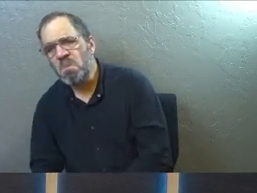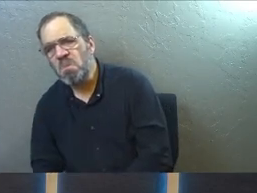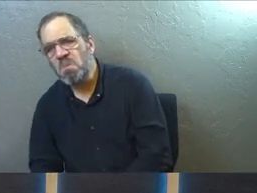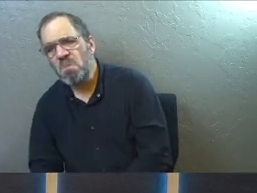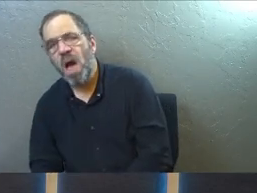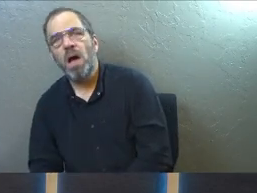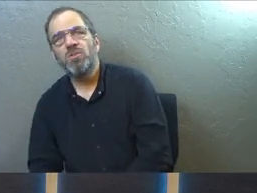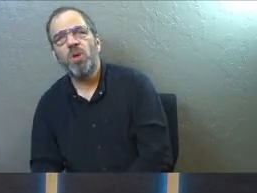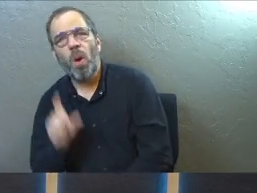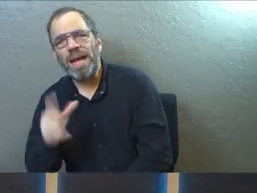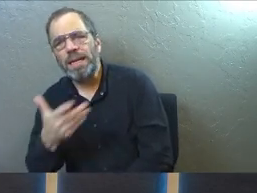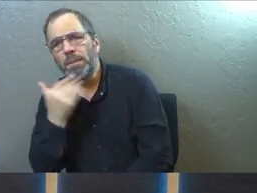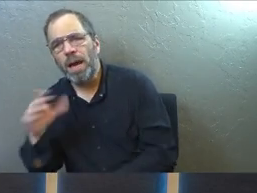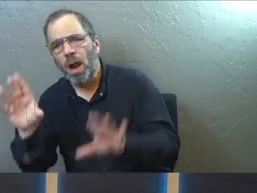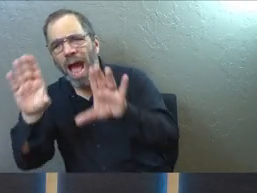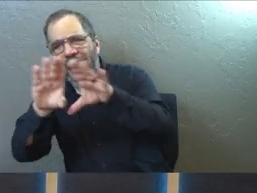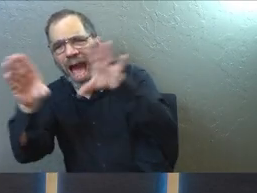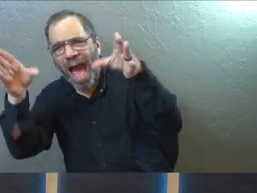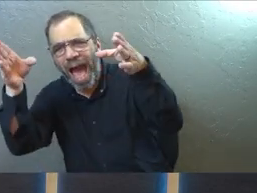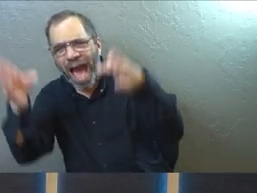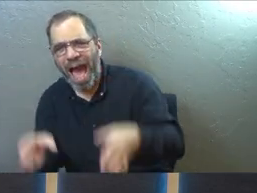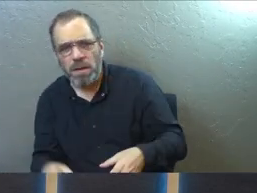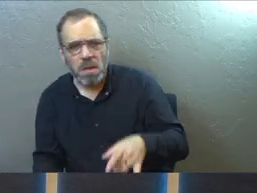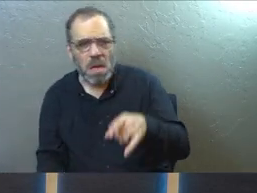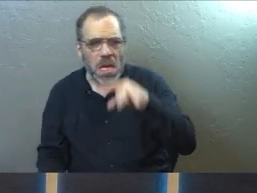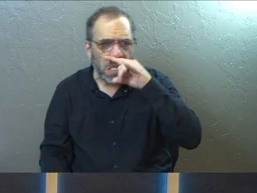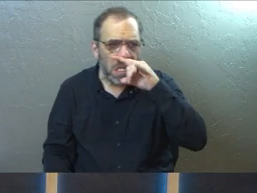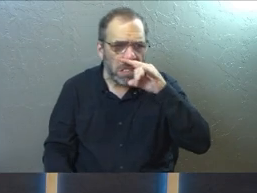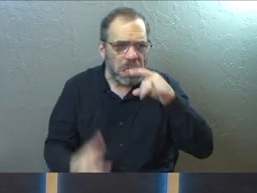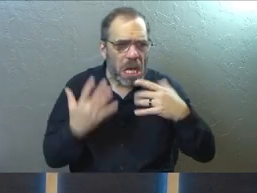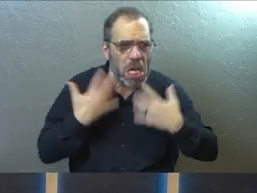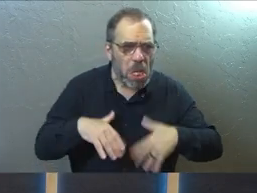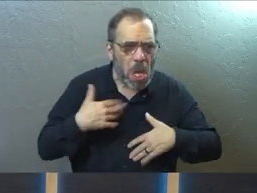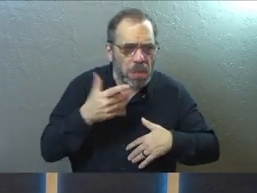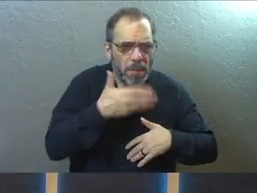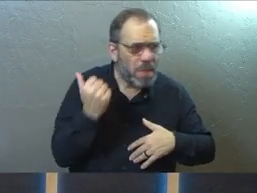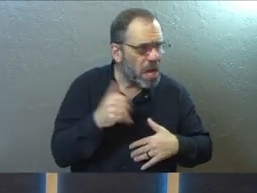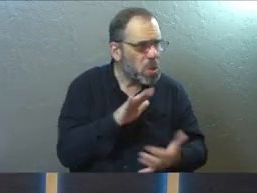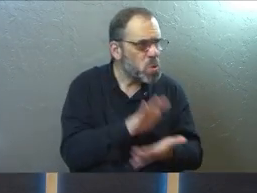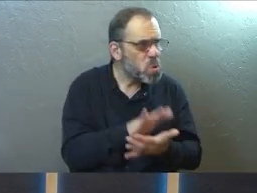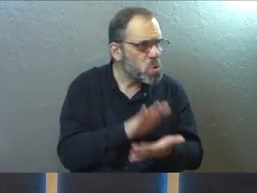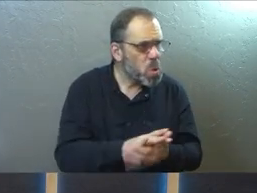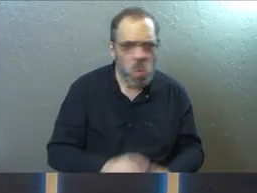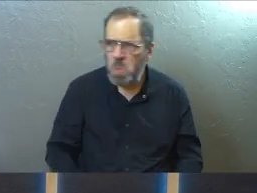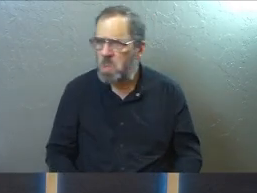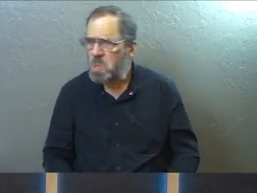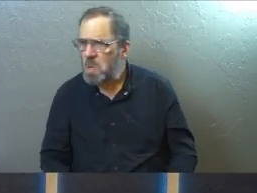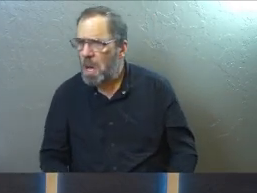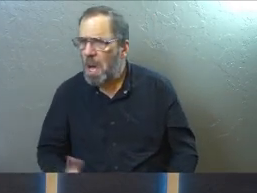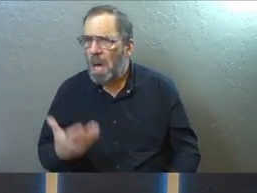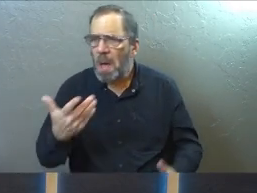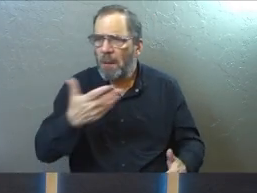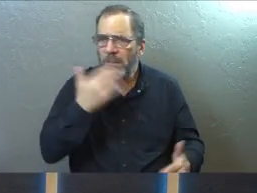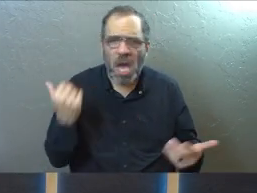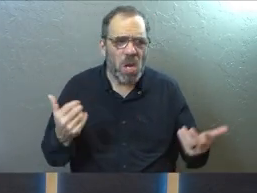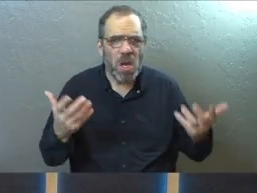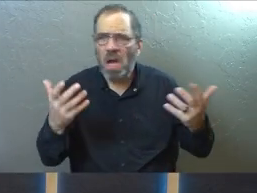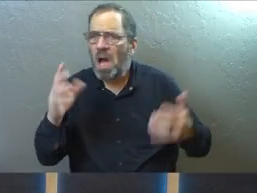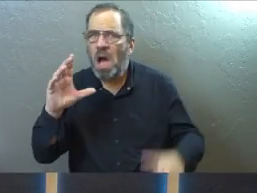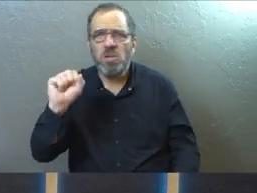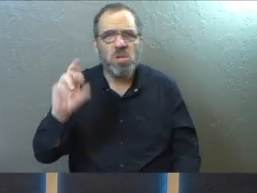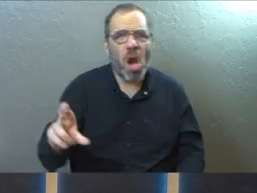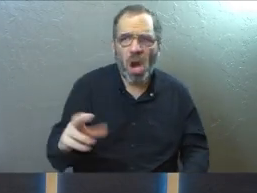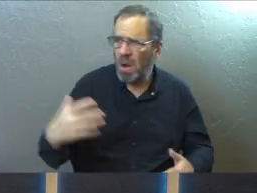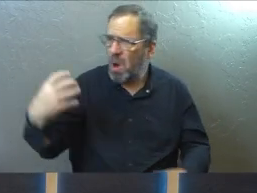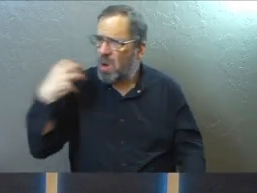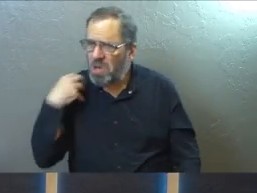And so I need a better house and my kids need better clothes and we need to go better schools and, and we need better, you know, sports